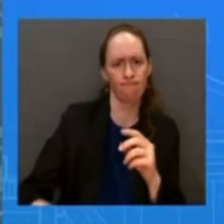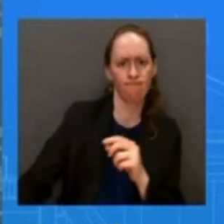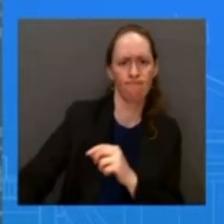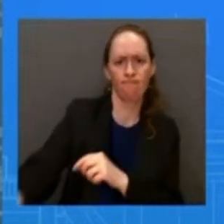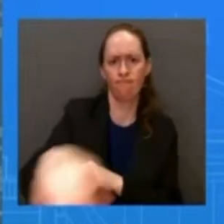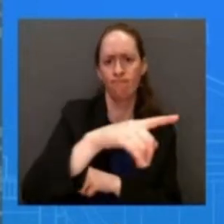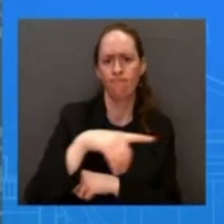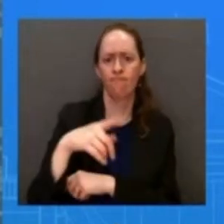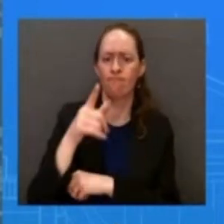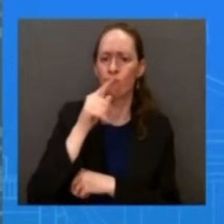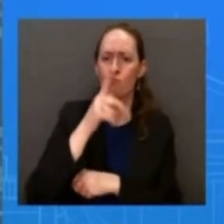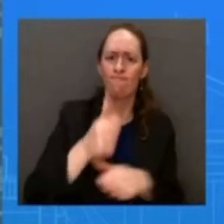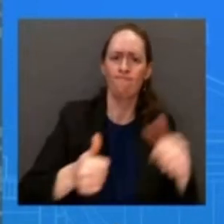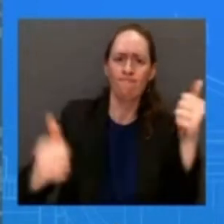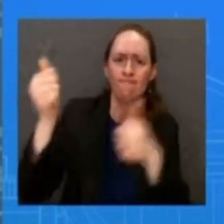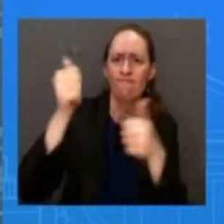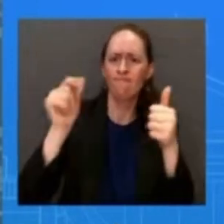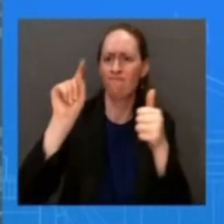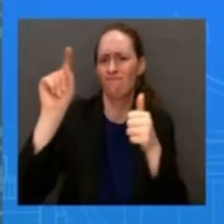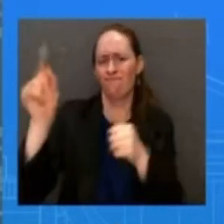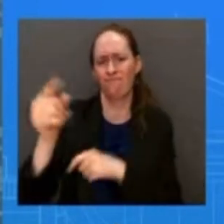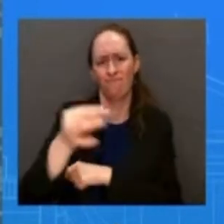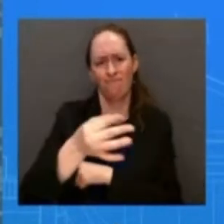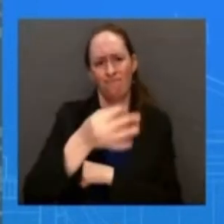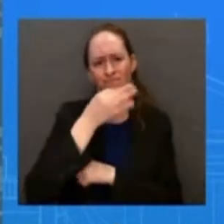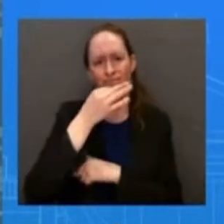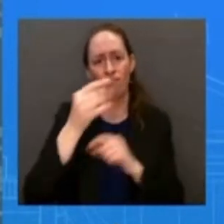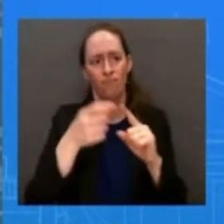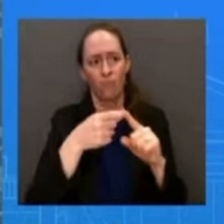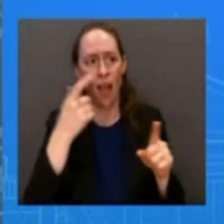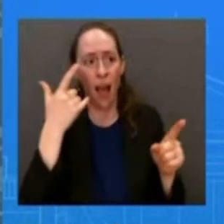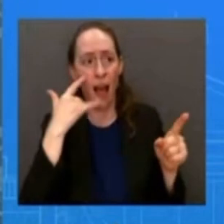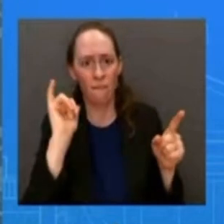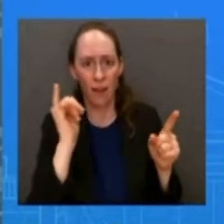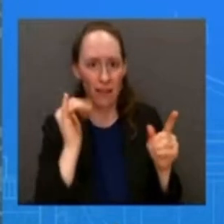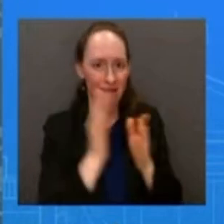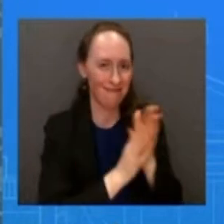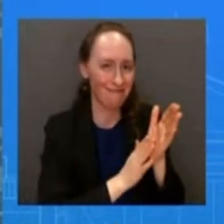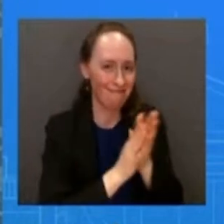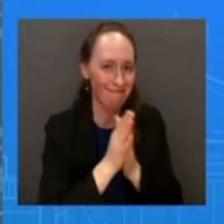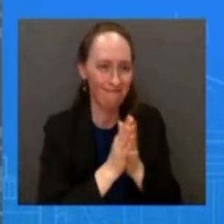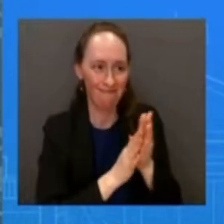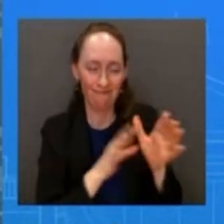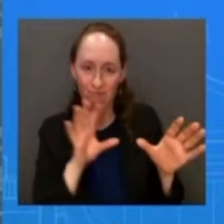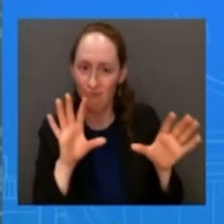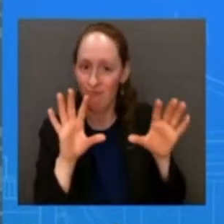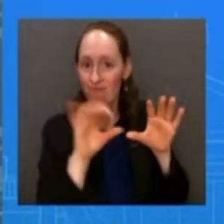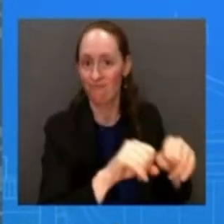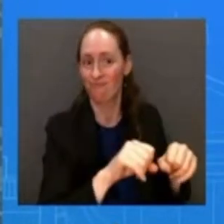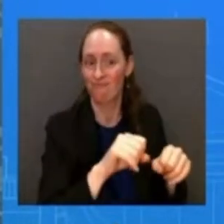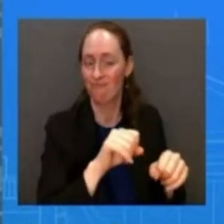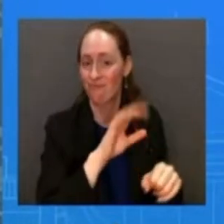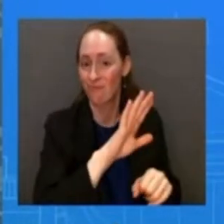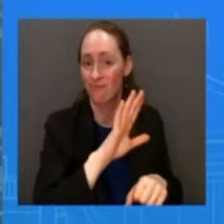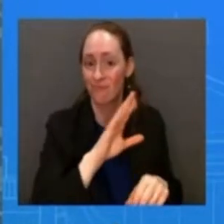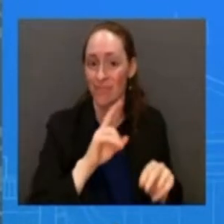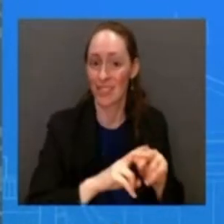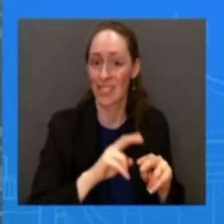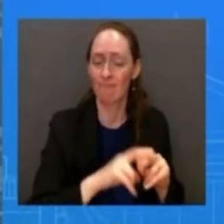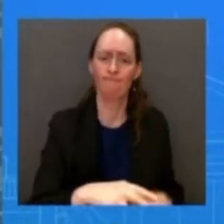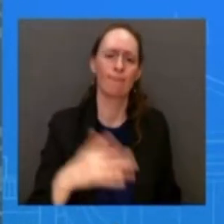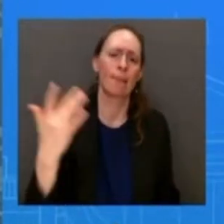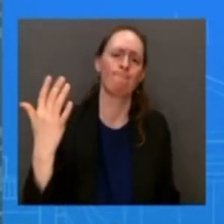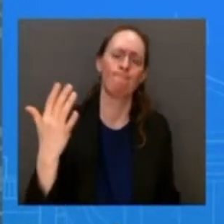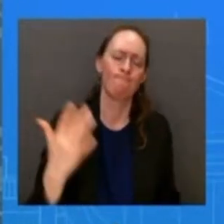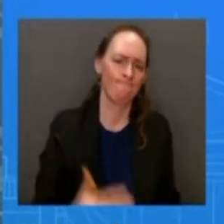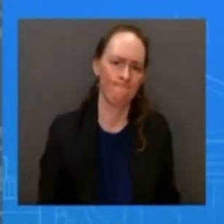in running for the seat and again as you know as you stated for at the top of your question i am um i am prohibited first from saying